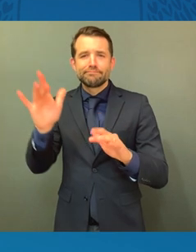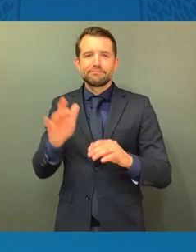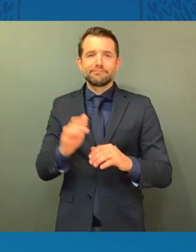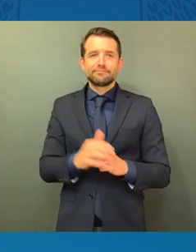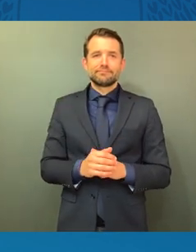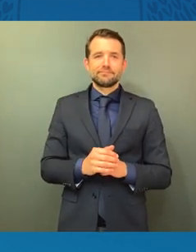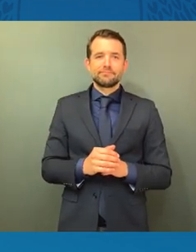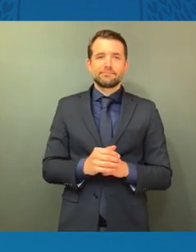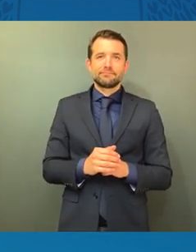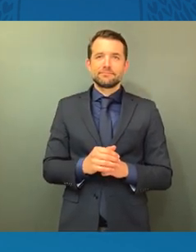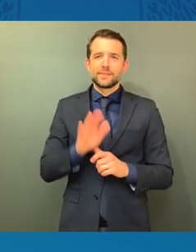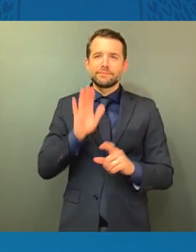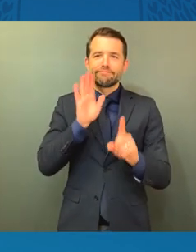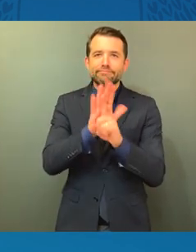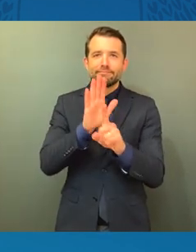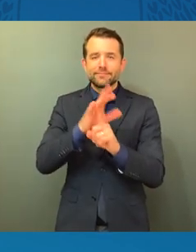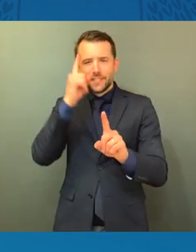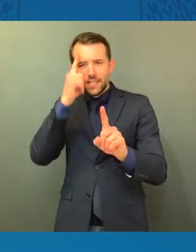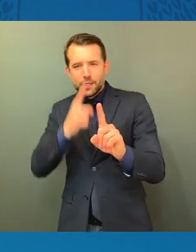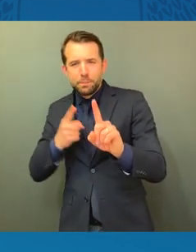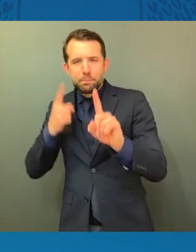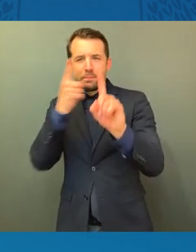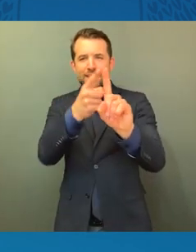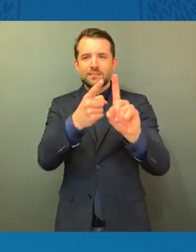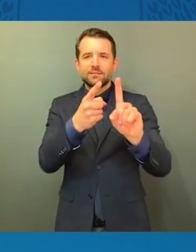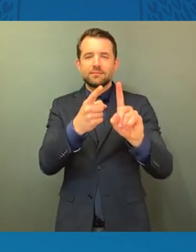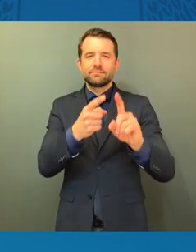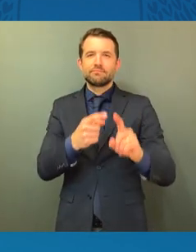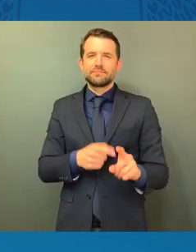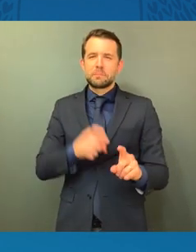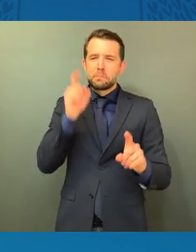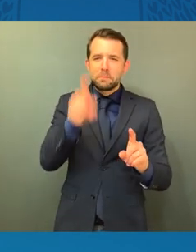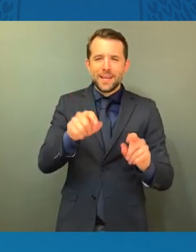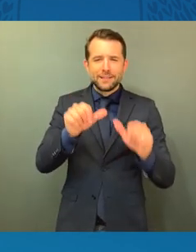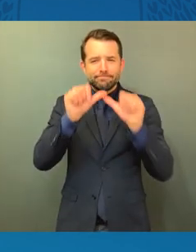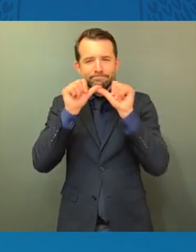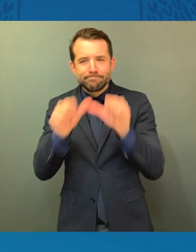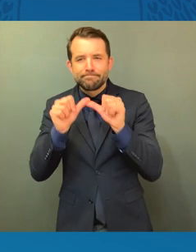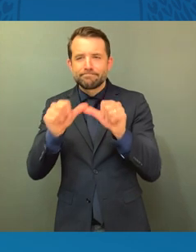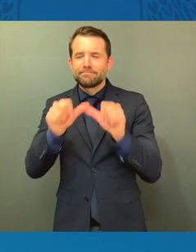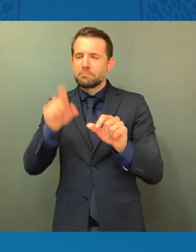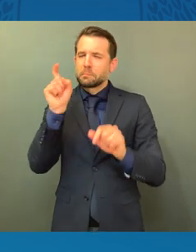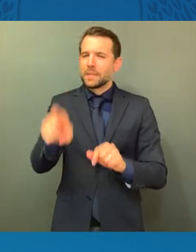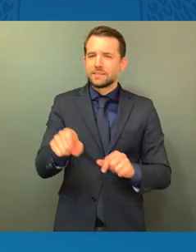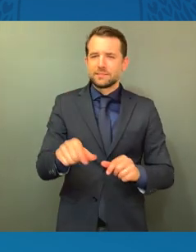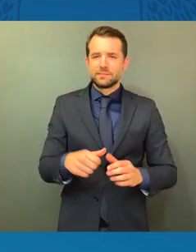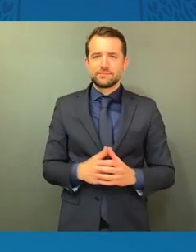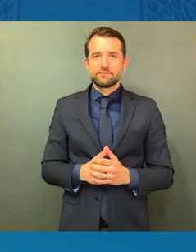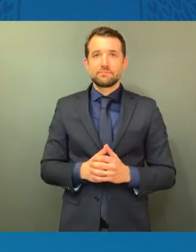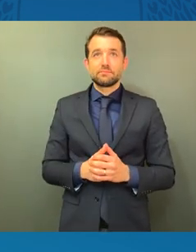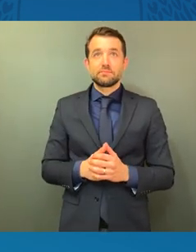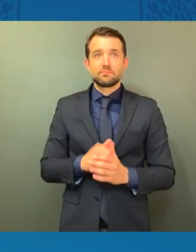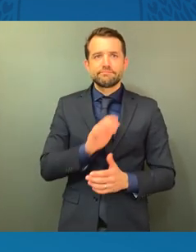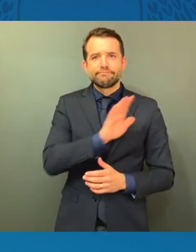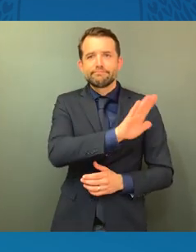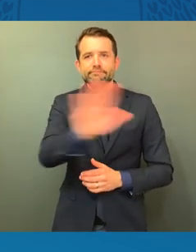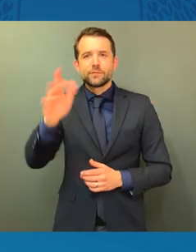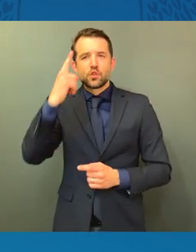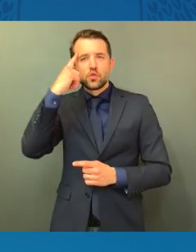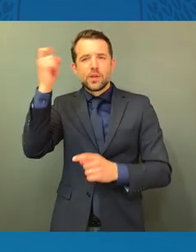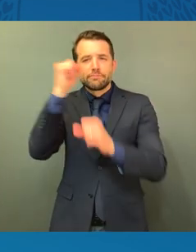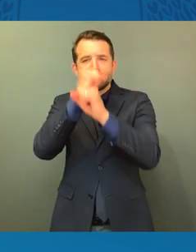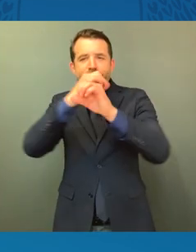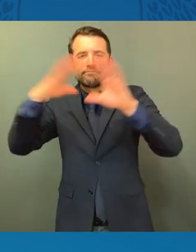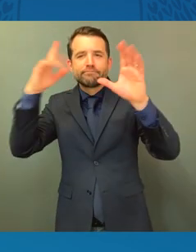your ambition, and I want you to always have ambition, and we need your aspiration. All right?